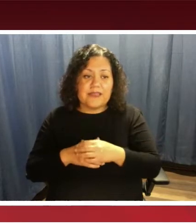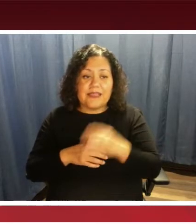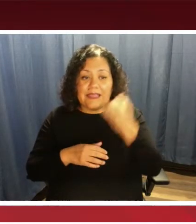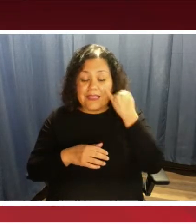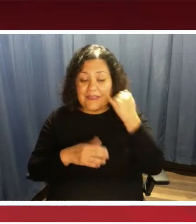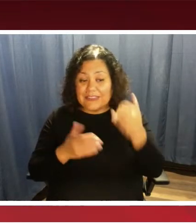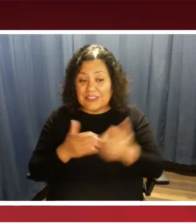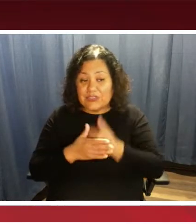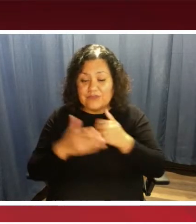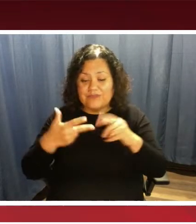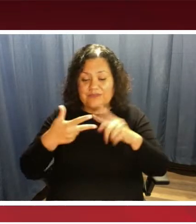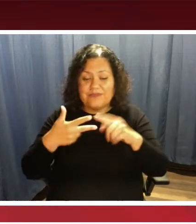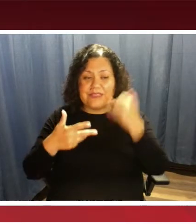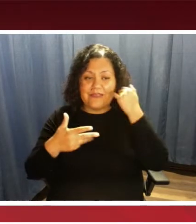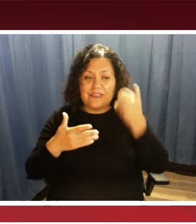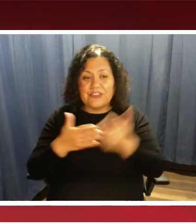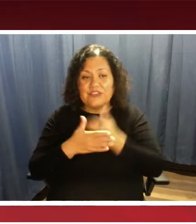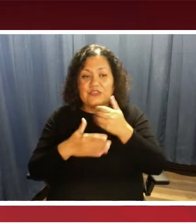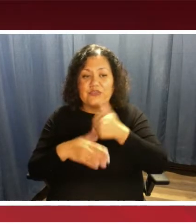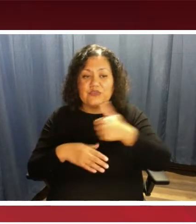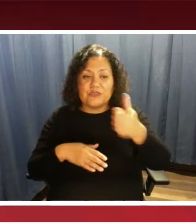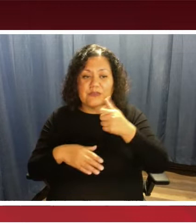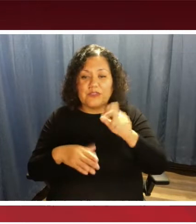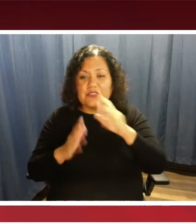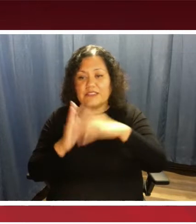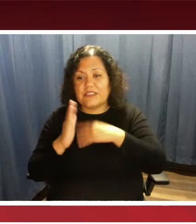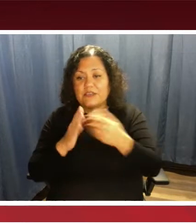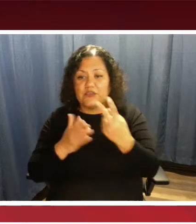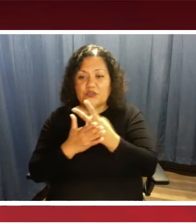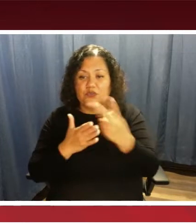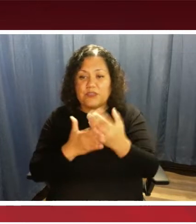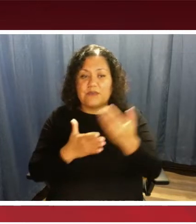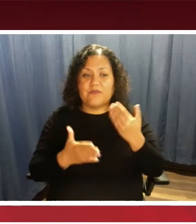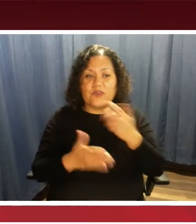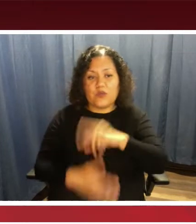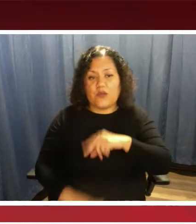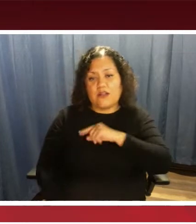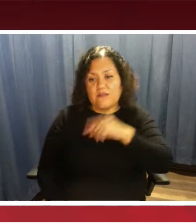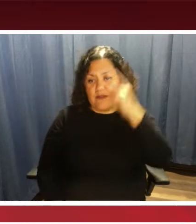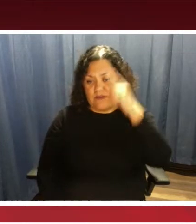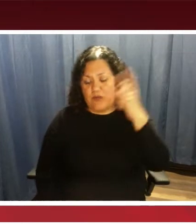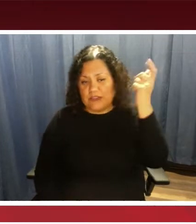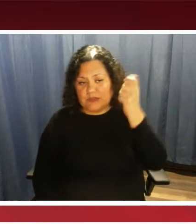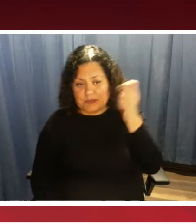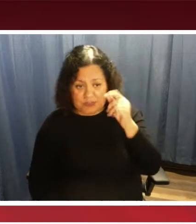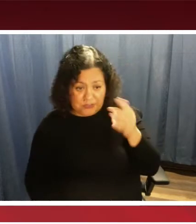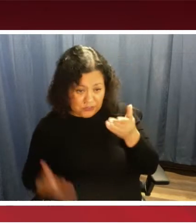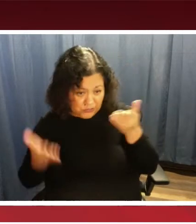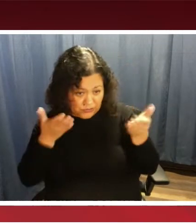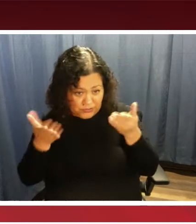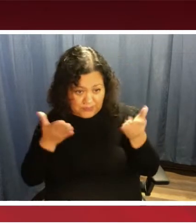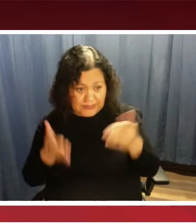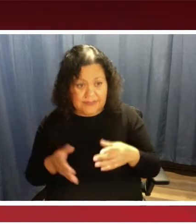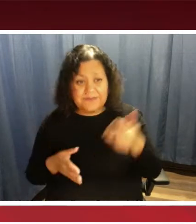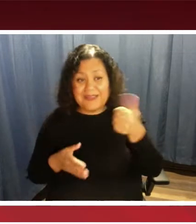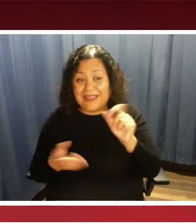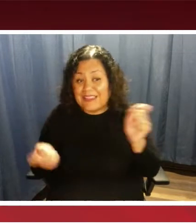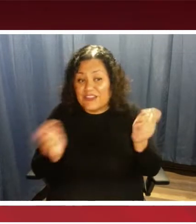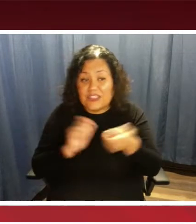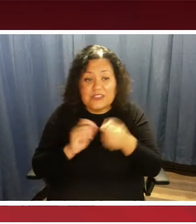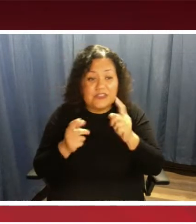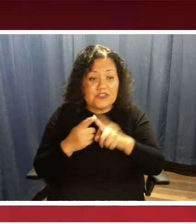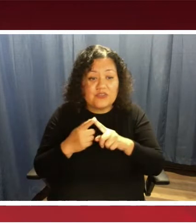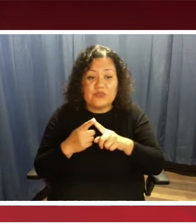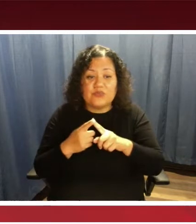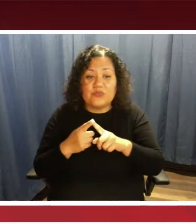trip, of course, the trip will need to be scheduled two weeks before becoming eligible for subscription service. Any changes to a subscription